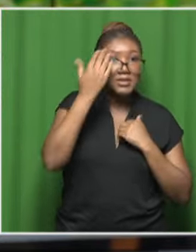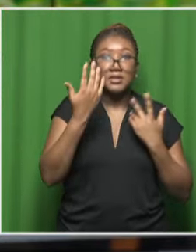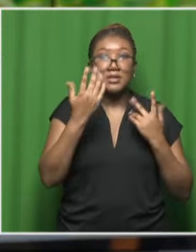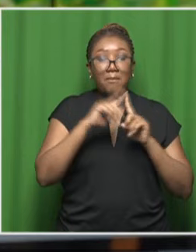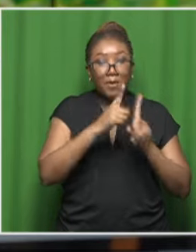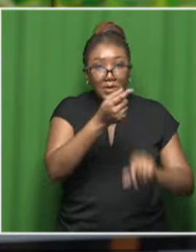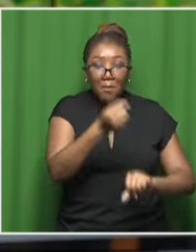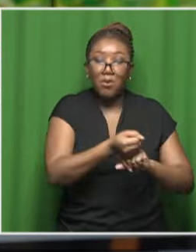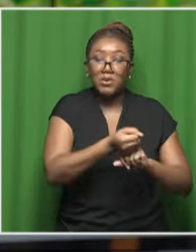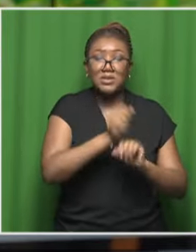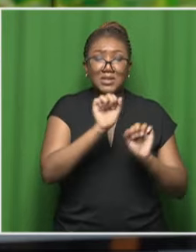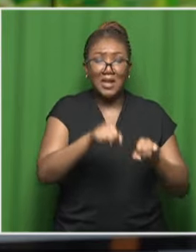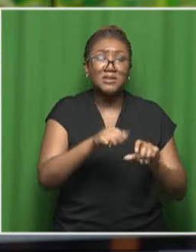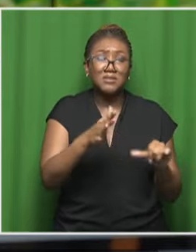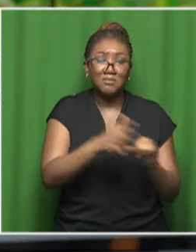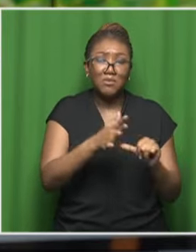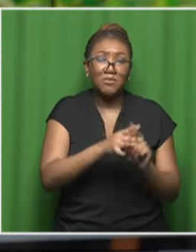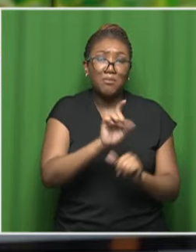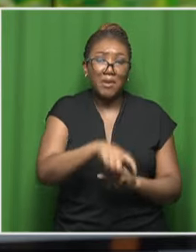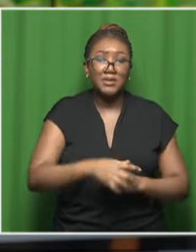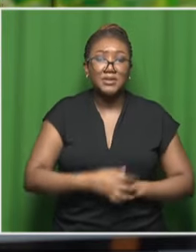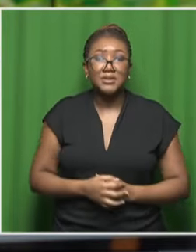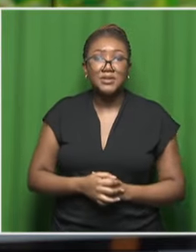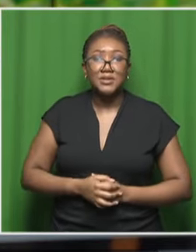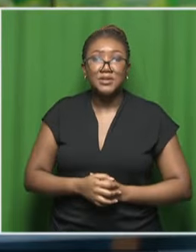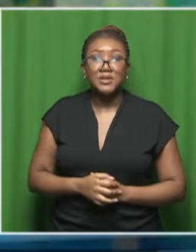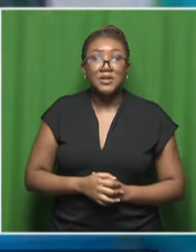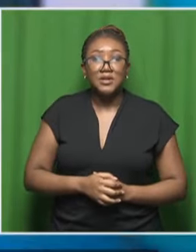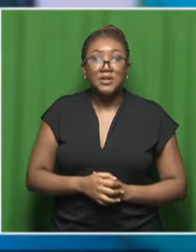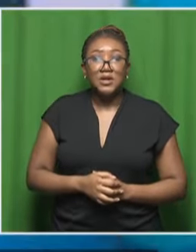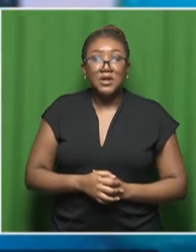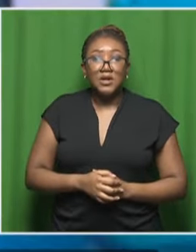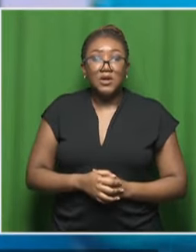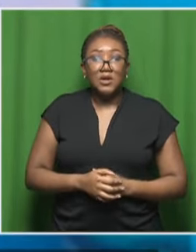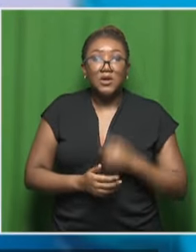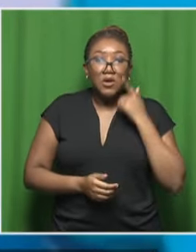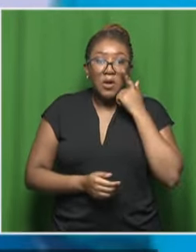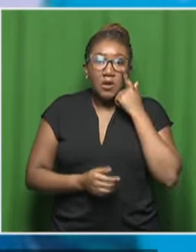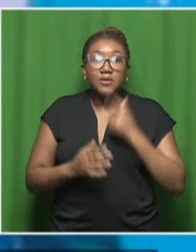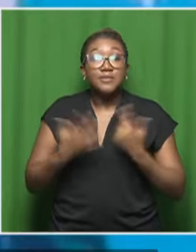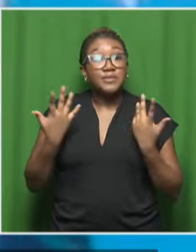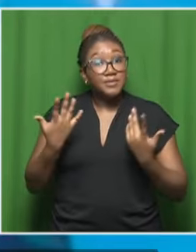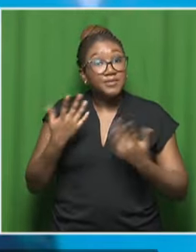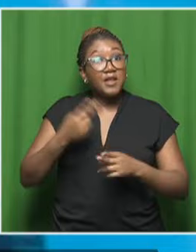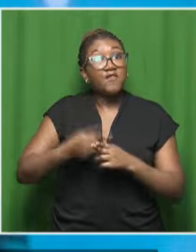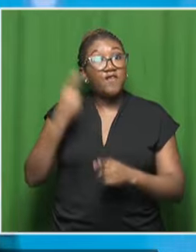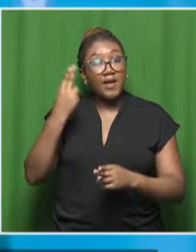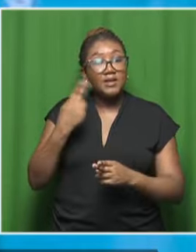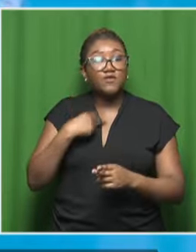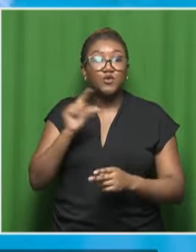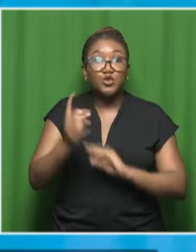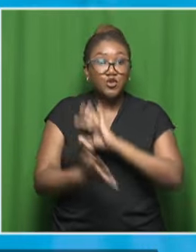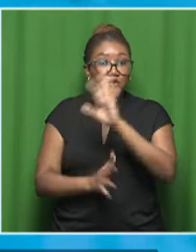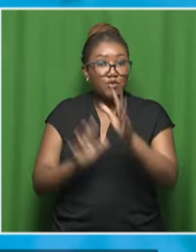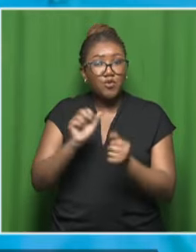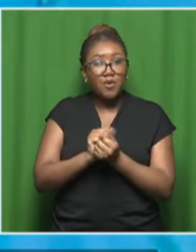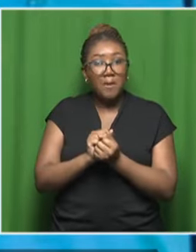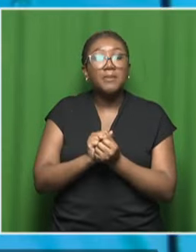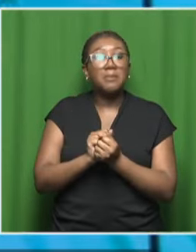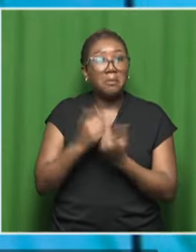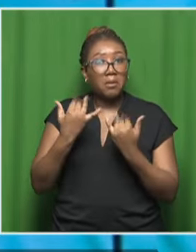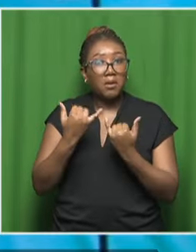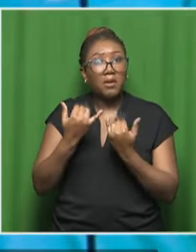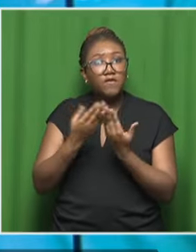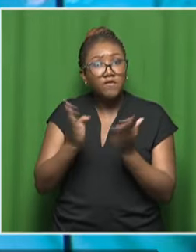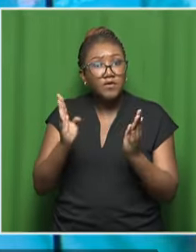of that nature is equally important. And that's what we do. And finally, Matthew, as I wrap up with you, perhaps just for our viewers at home,